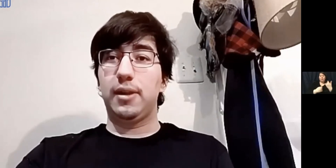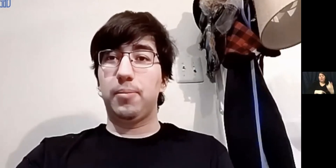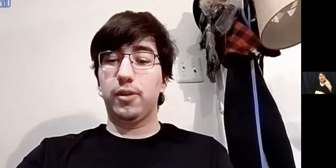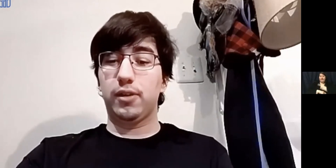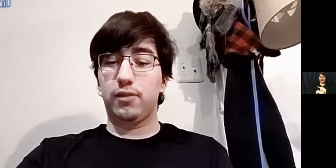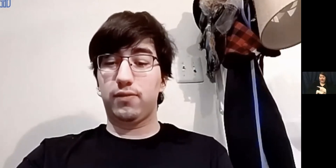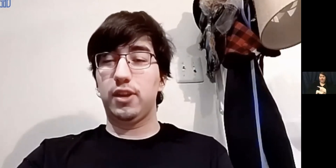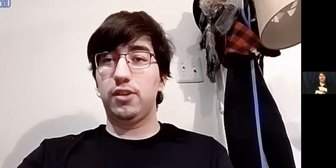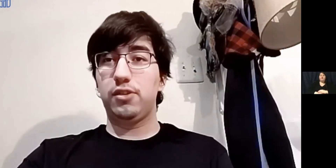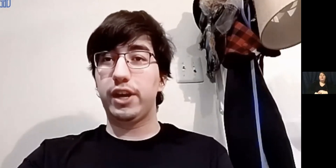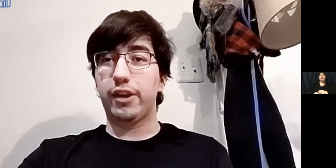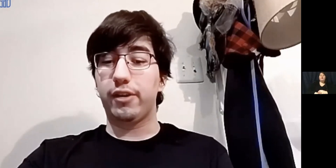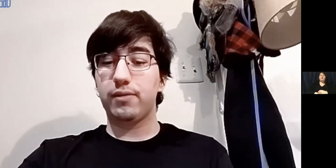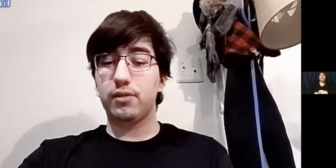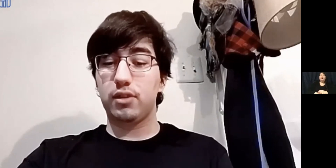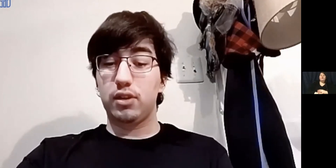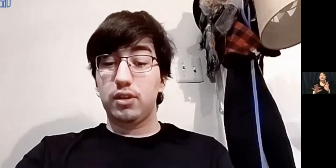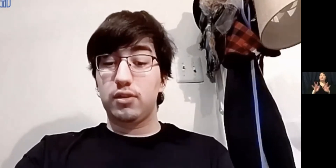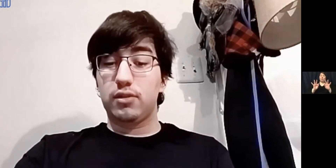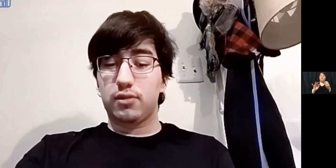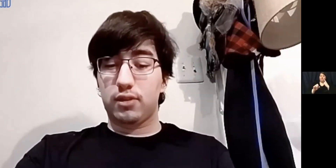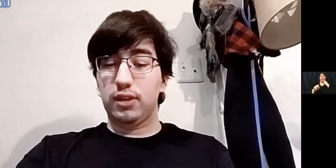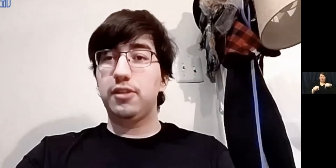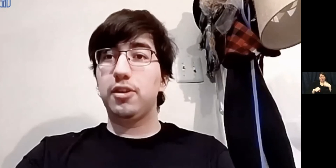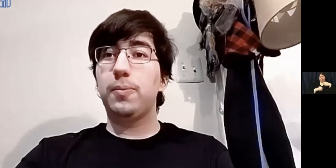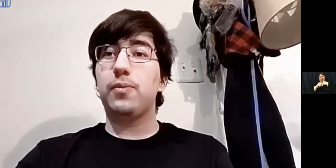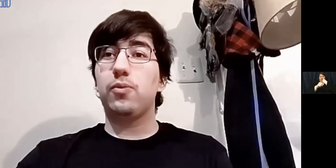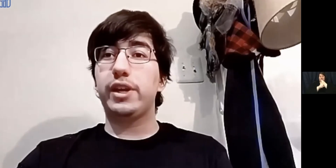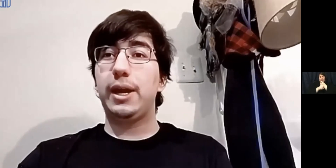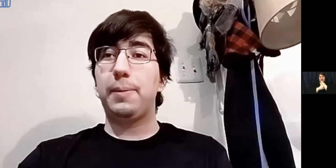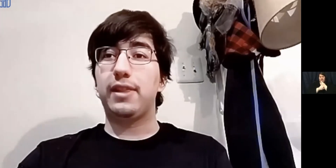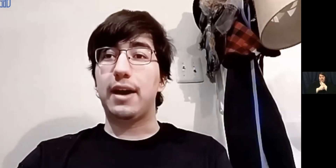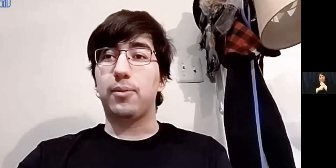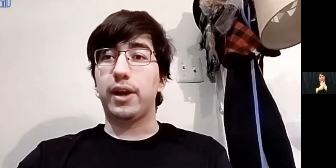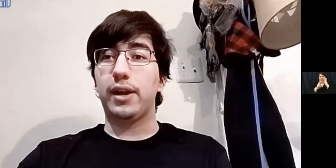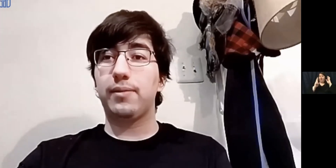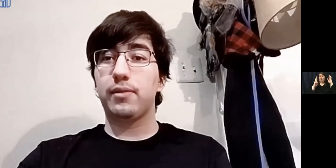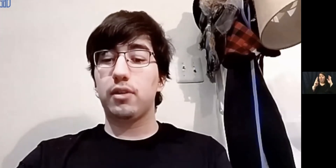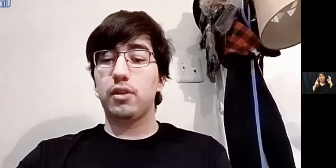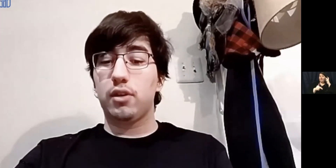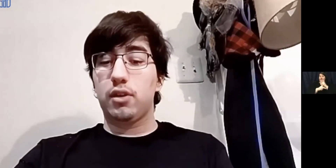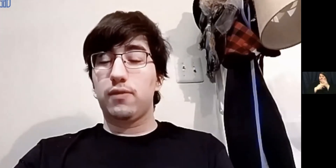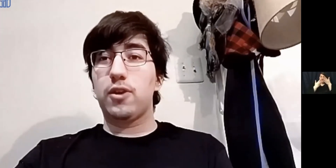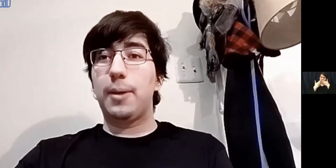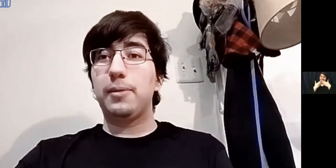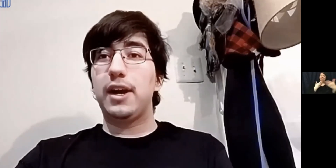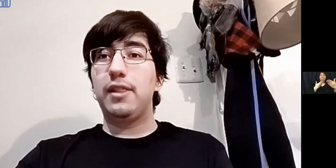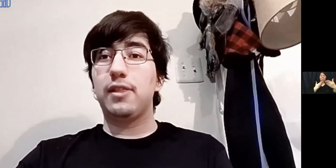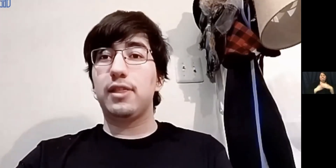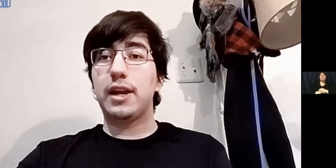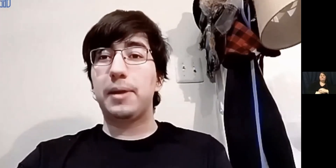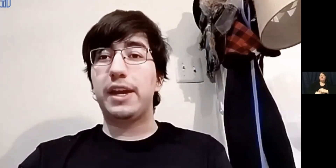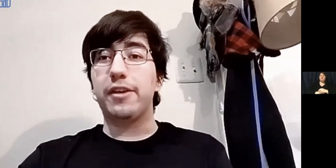It's important for this new year. Let's hope we keep it that way, for